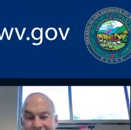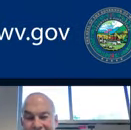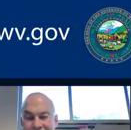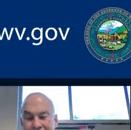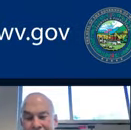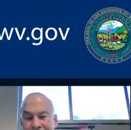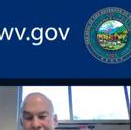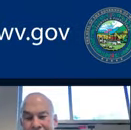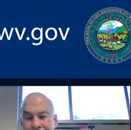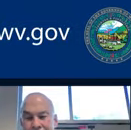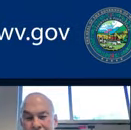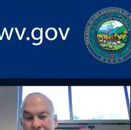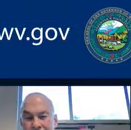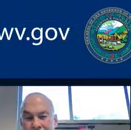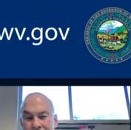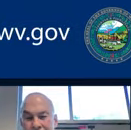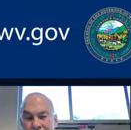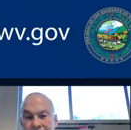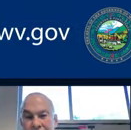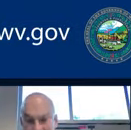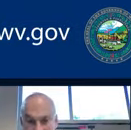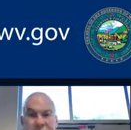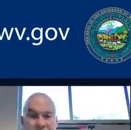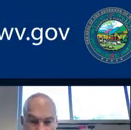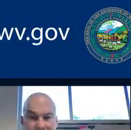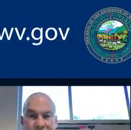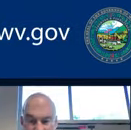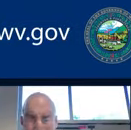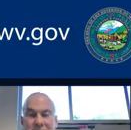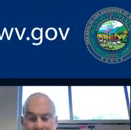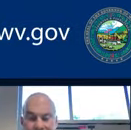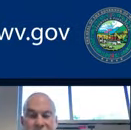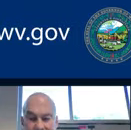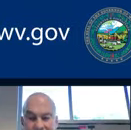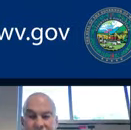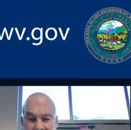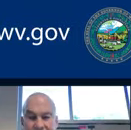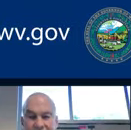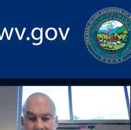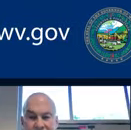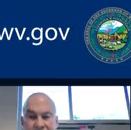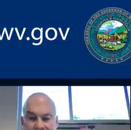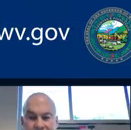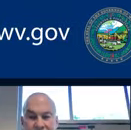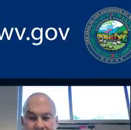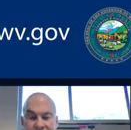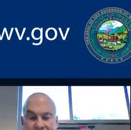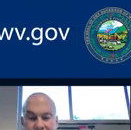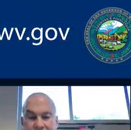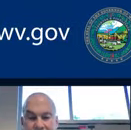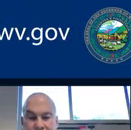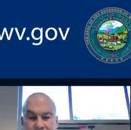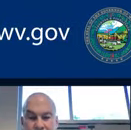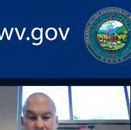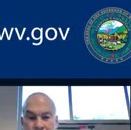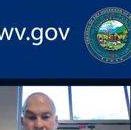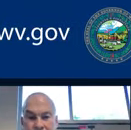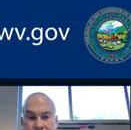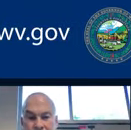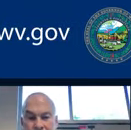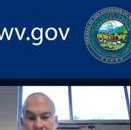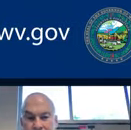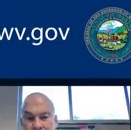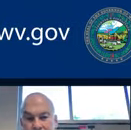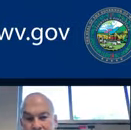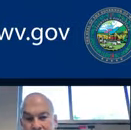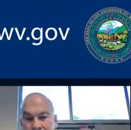so I guess I have to get boosted quicker than anybody else in the room. The other question I have is more a regional